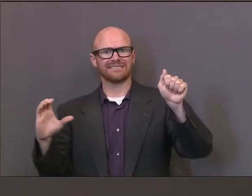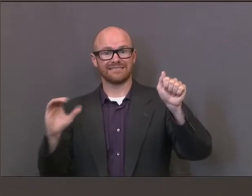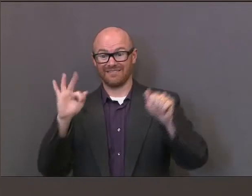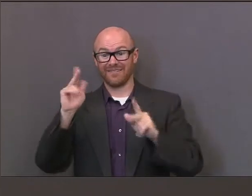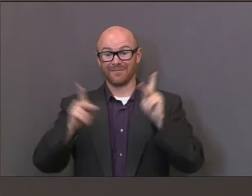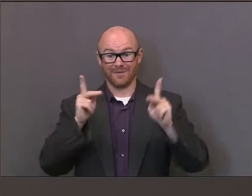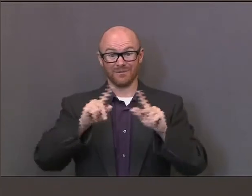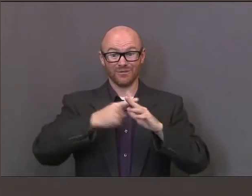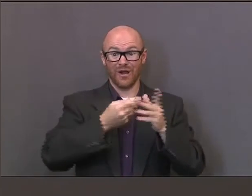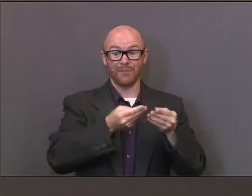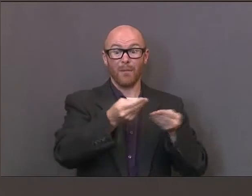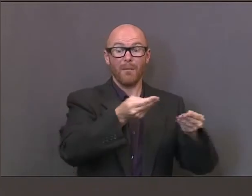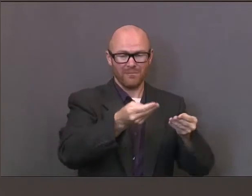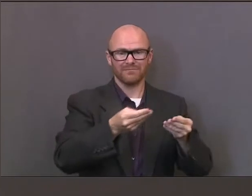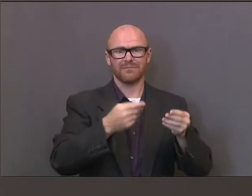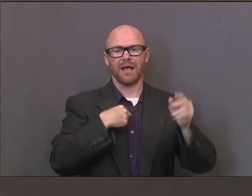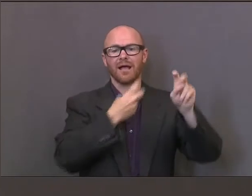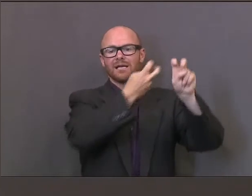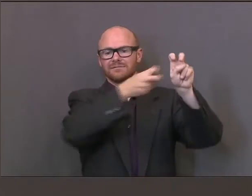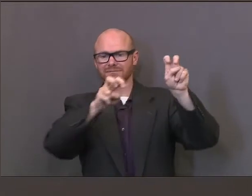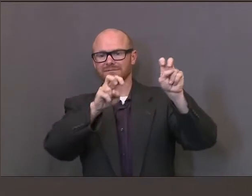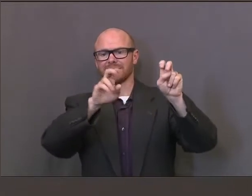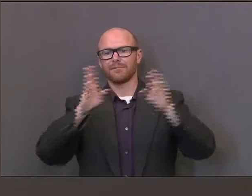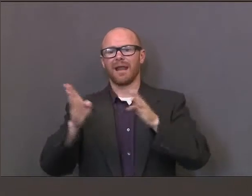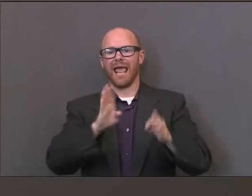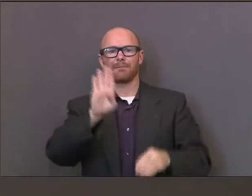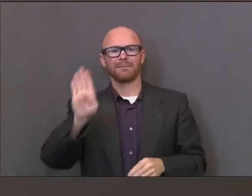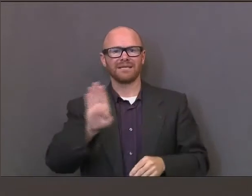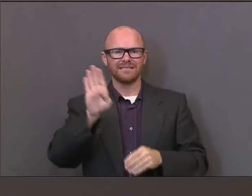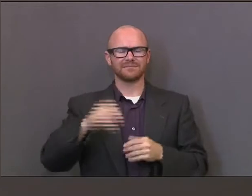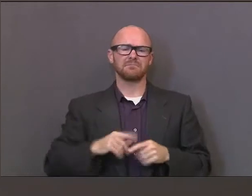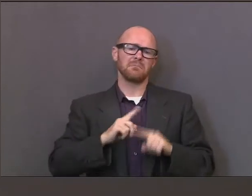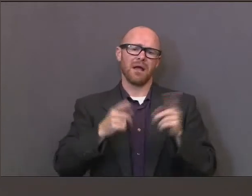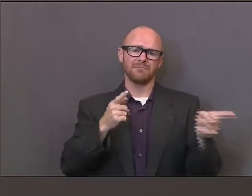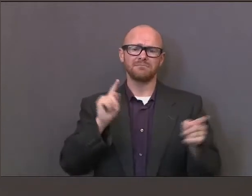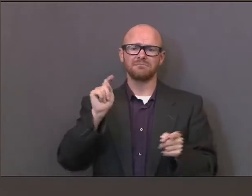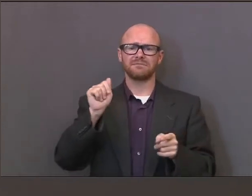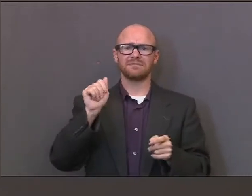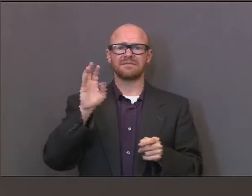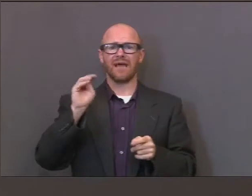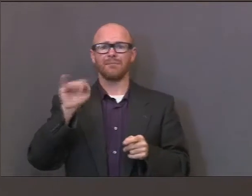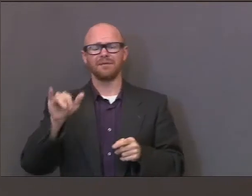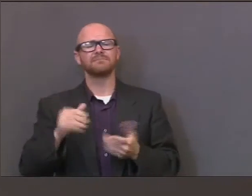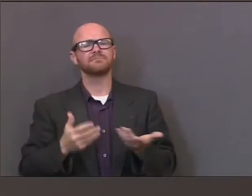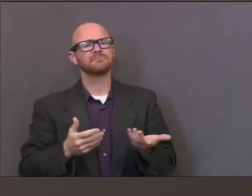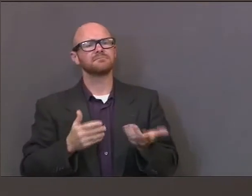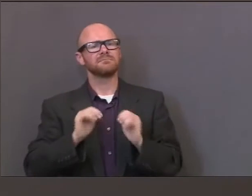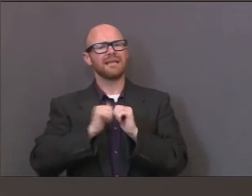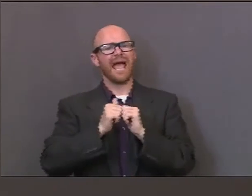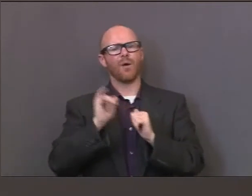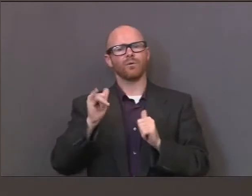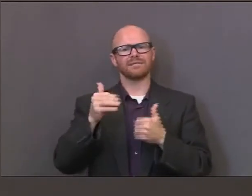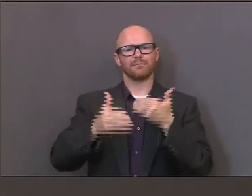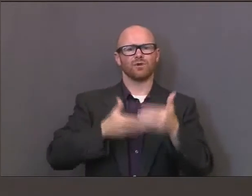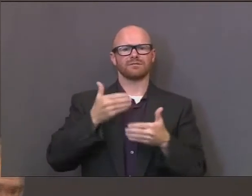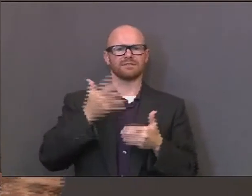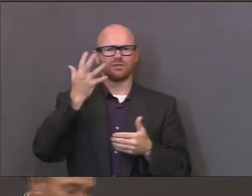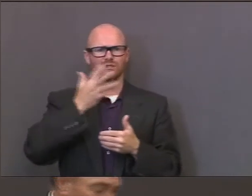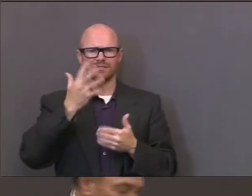get the COVID-19. So I want, Tammy, if you'll come in and just talk about, as we shift to plan B, how is that process going to work?